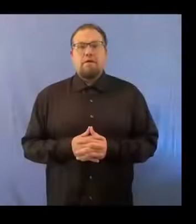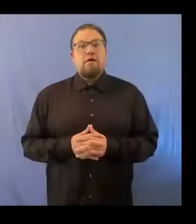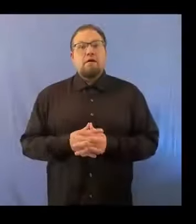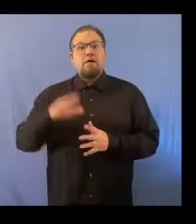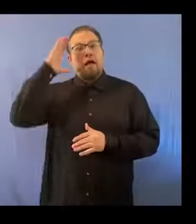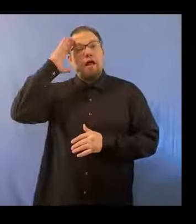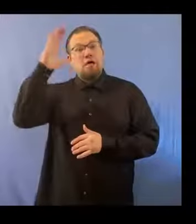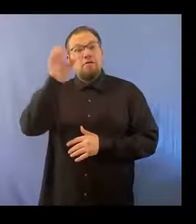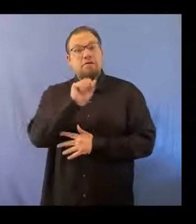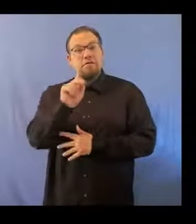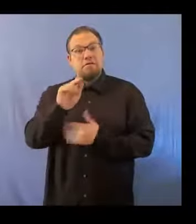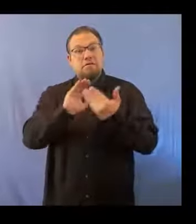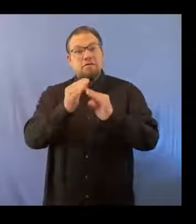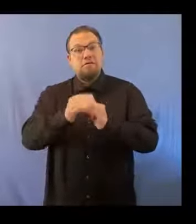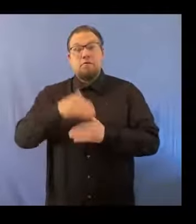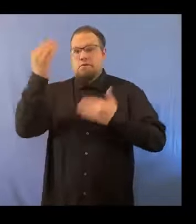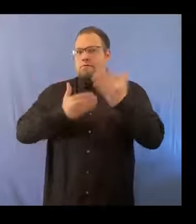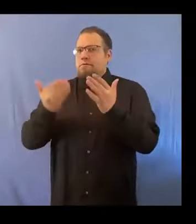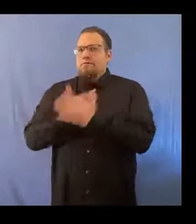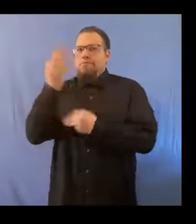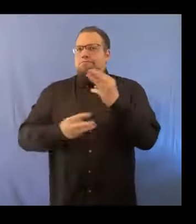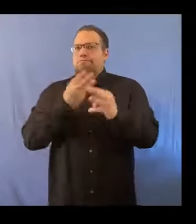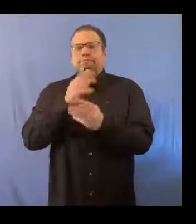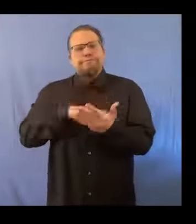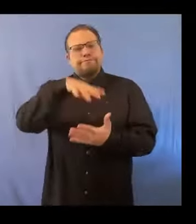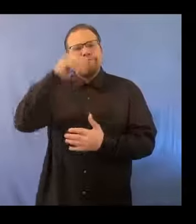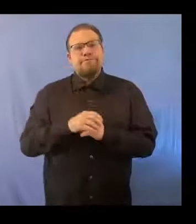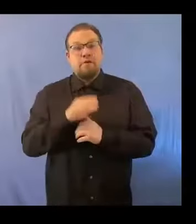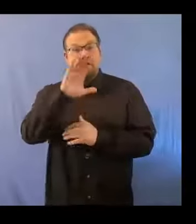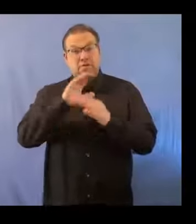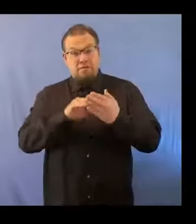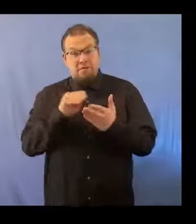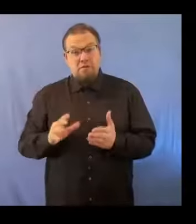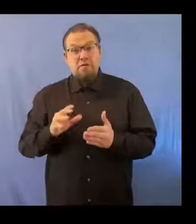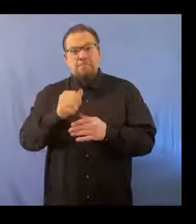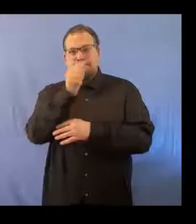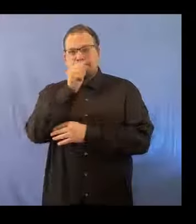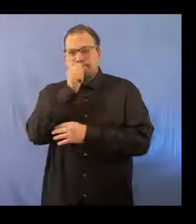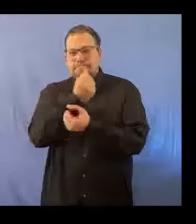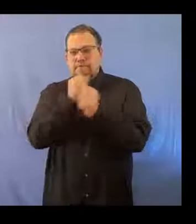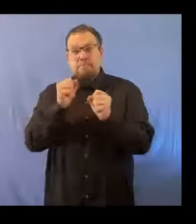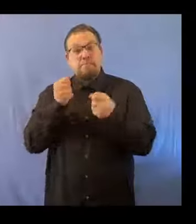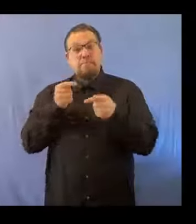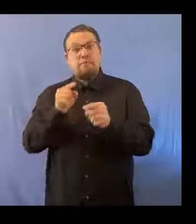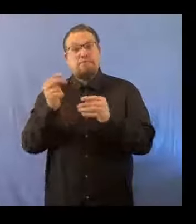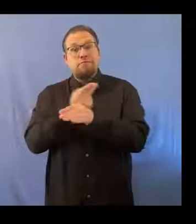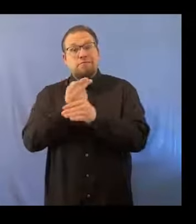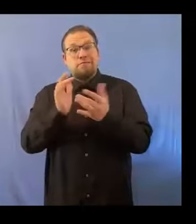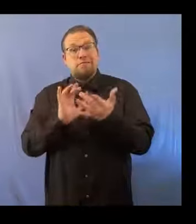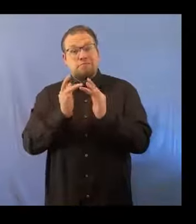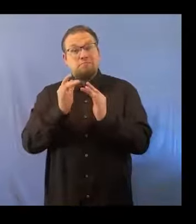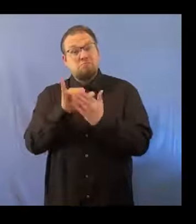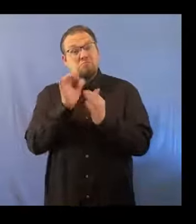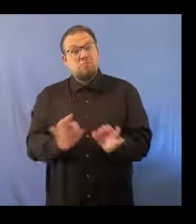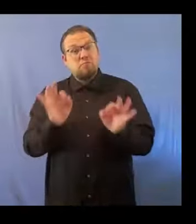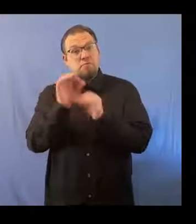Hello, Salem-Kaiser community. Welcome to this new world of learning. Your students' privacy and safety while using the internet is important to the Salem-Kaiser